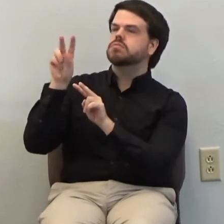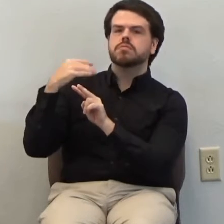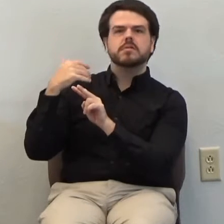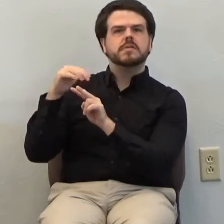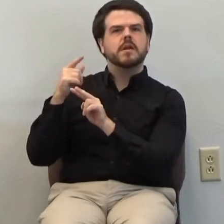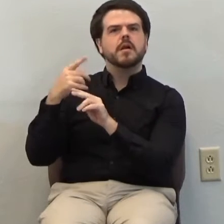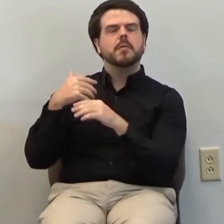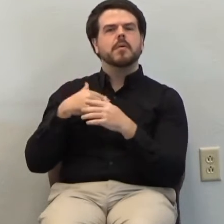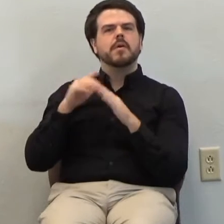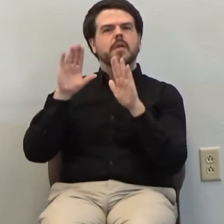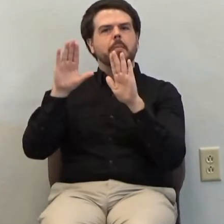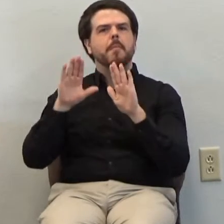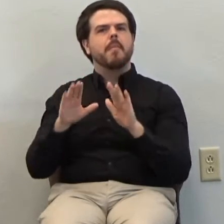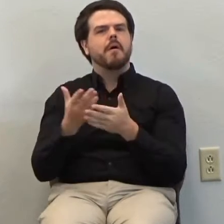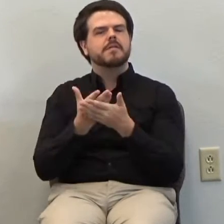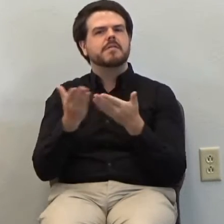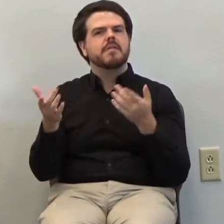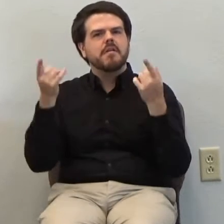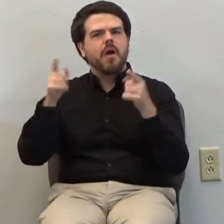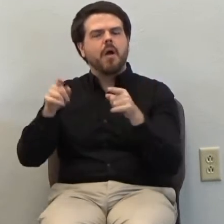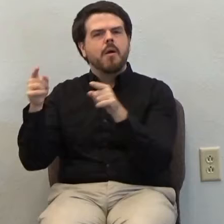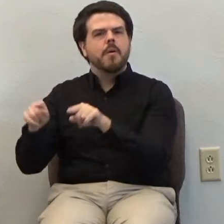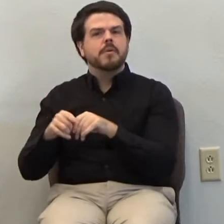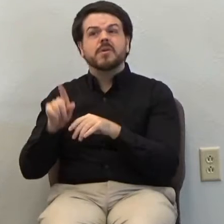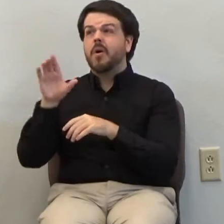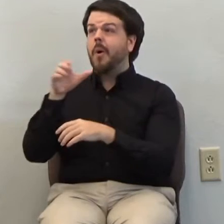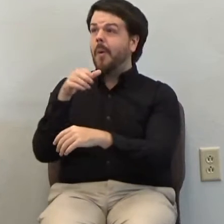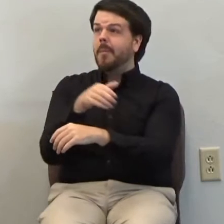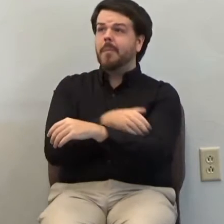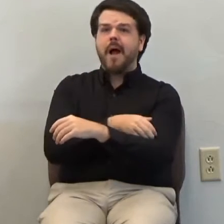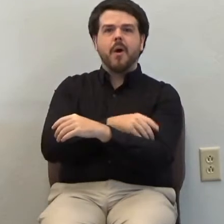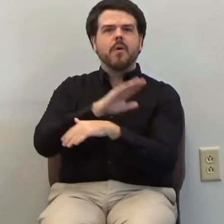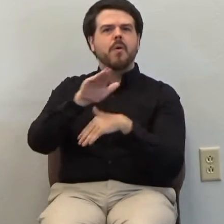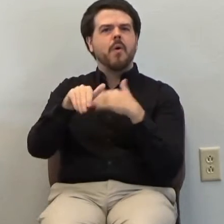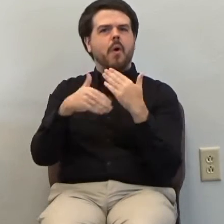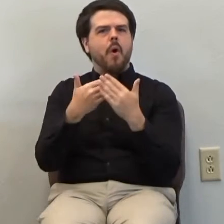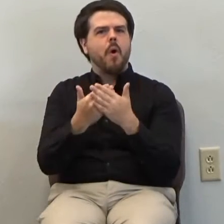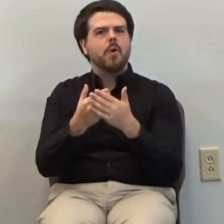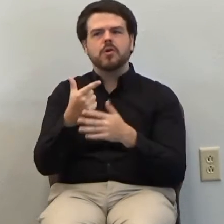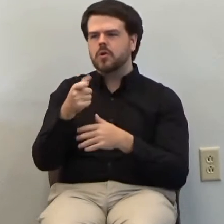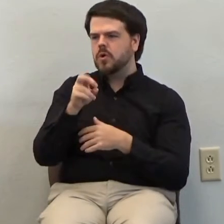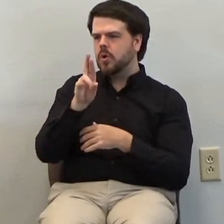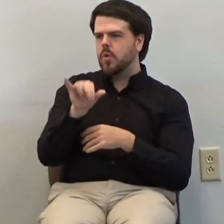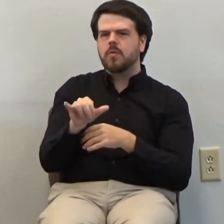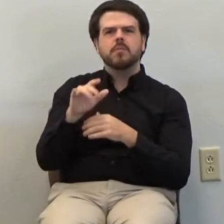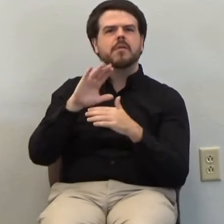of Him having all power, all glory in and of Himself.